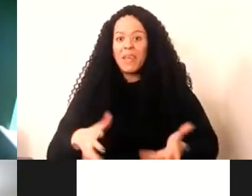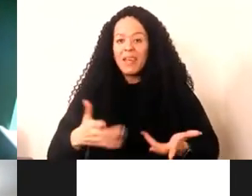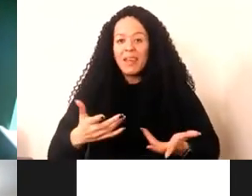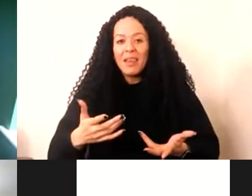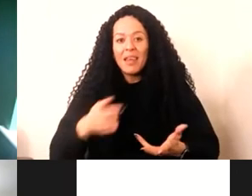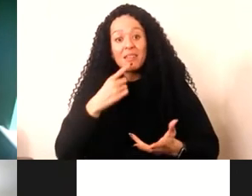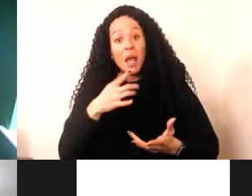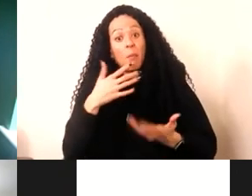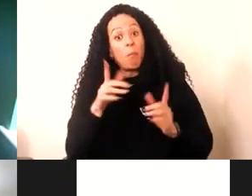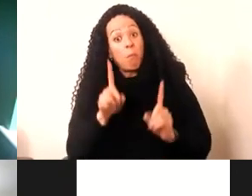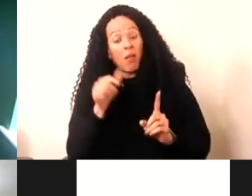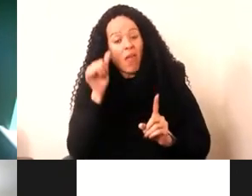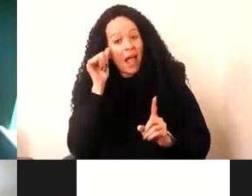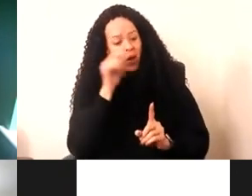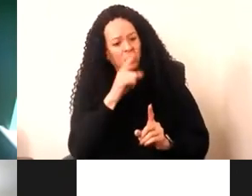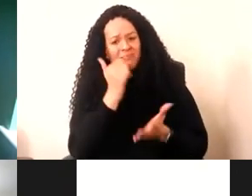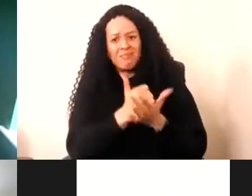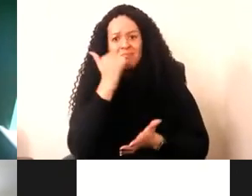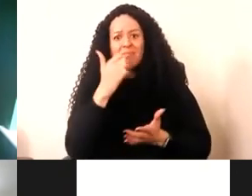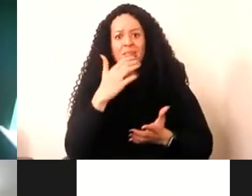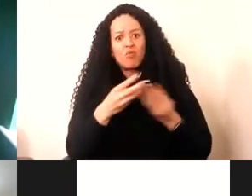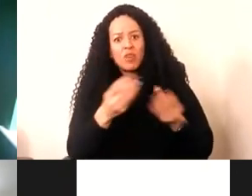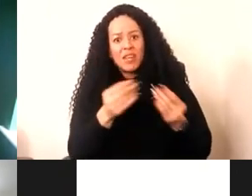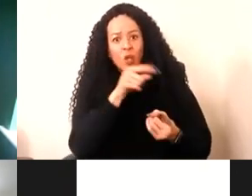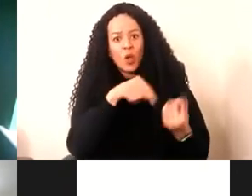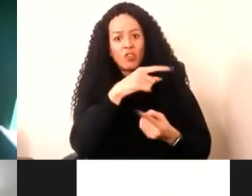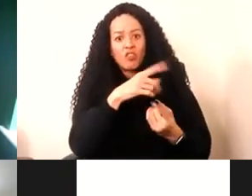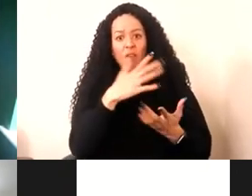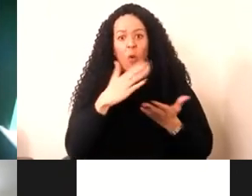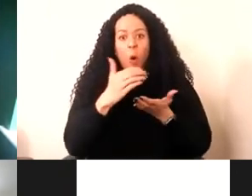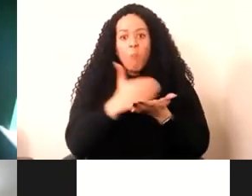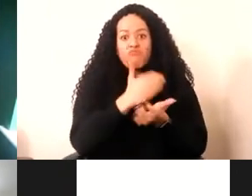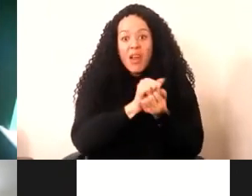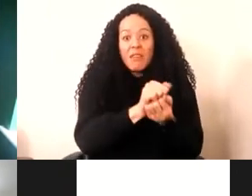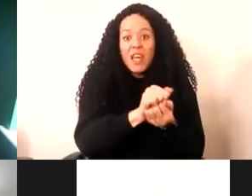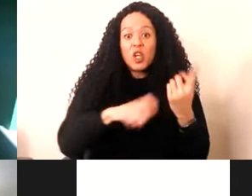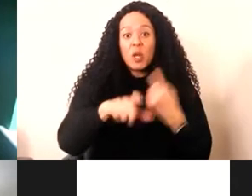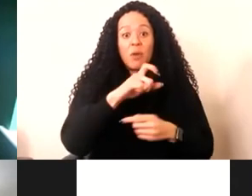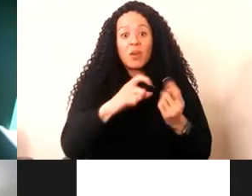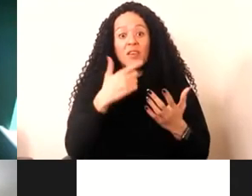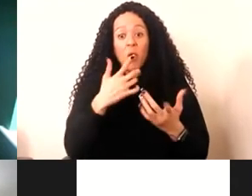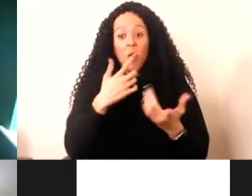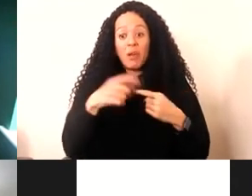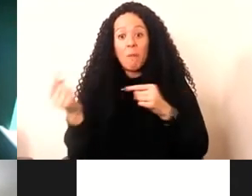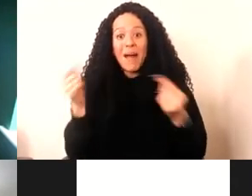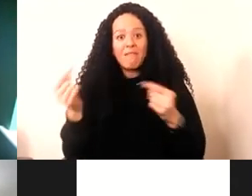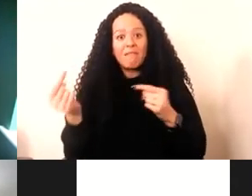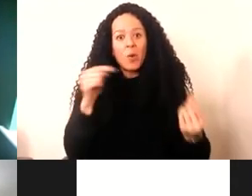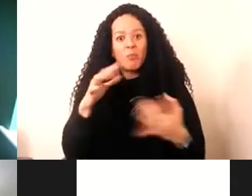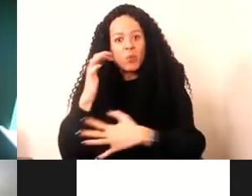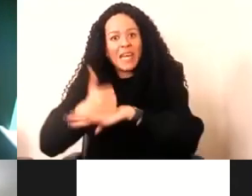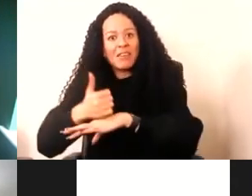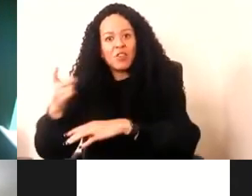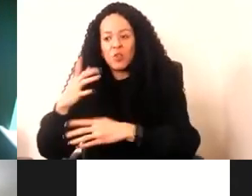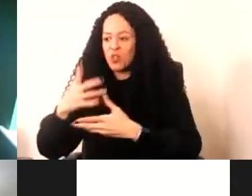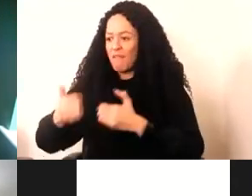resource for the for the preservation community at large. So there's this sort of back and forth pull. And so it's definitely one of the questions I'm very